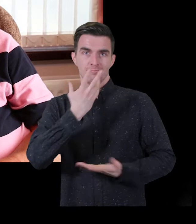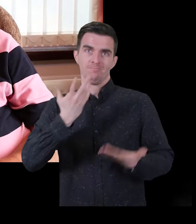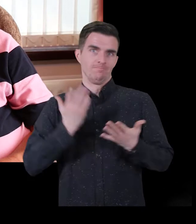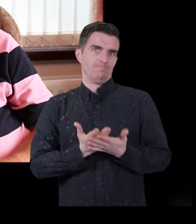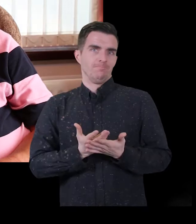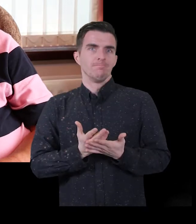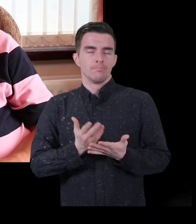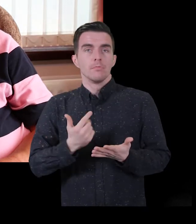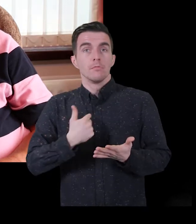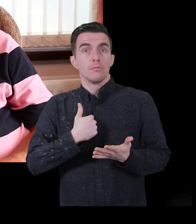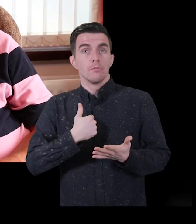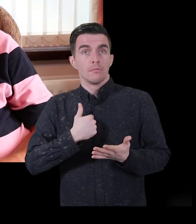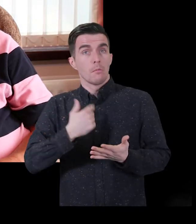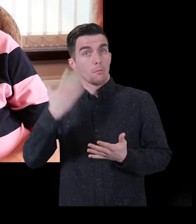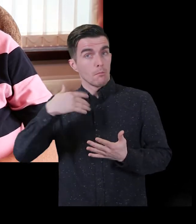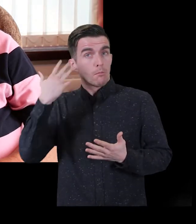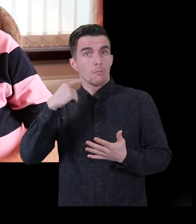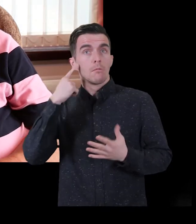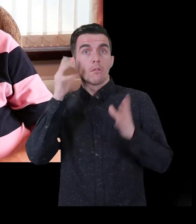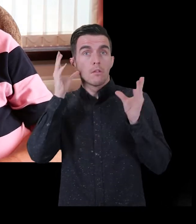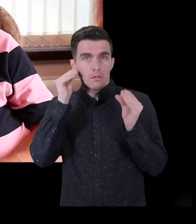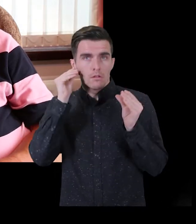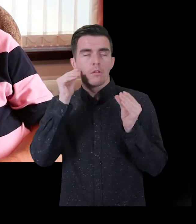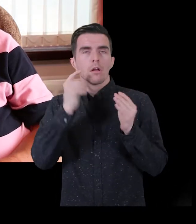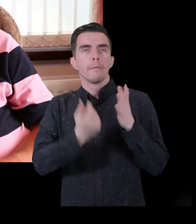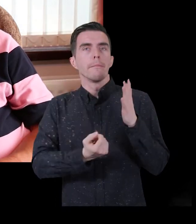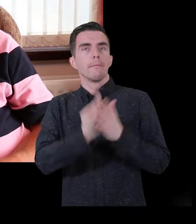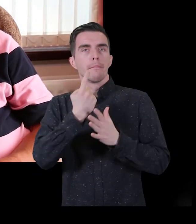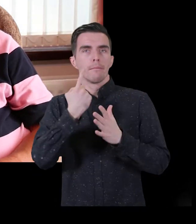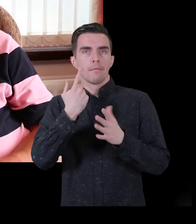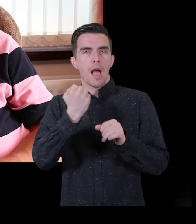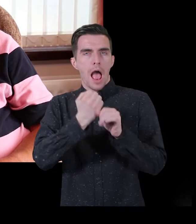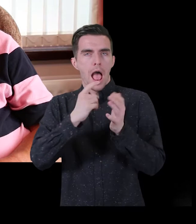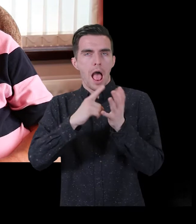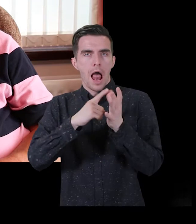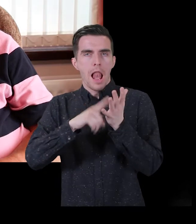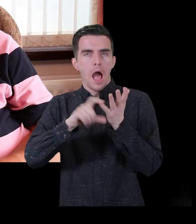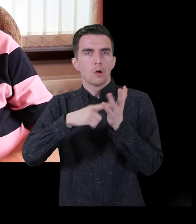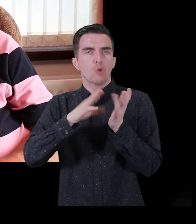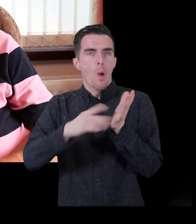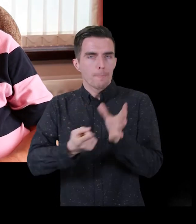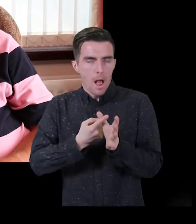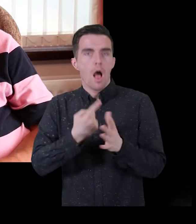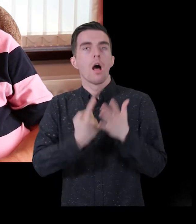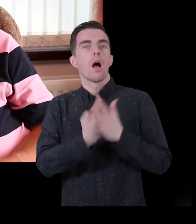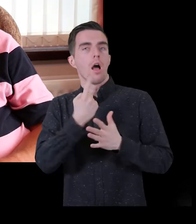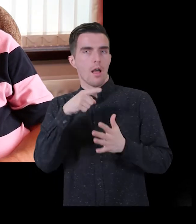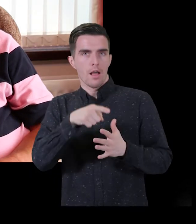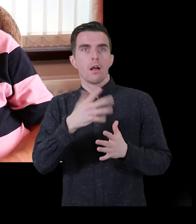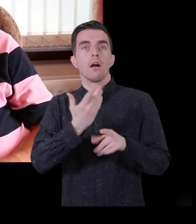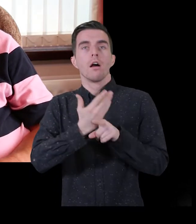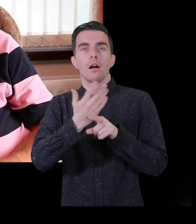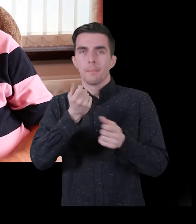because of glaucoma, it was well maintained over the years. And with medication, there was no issues until